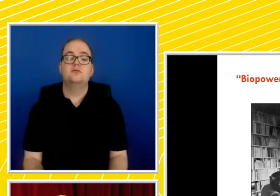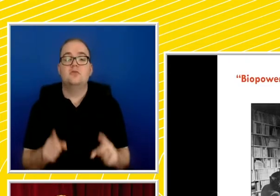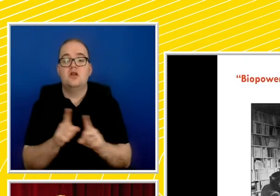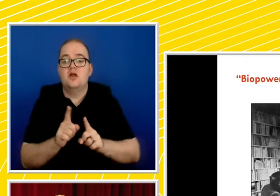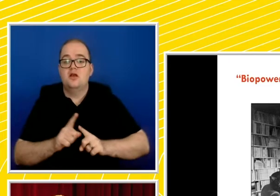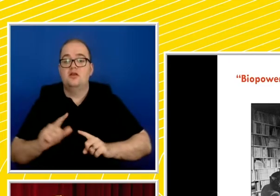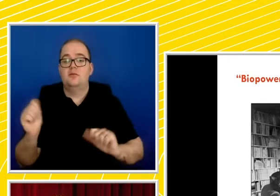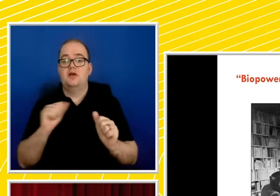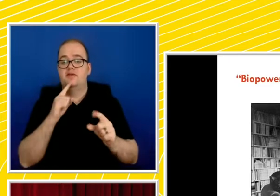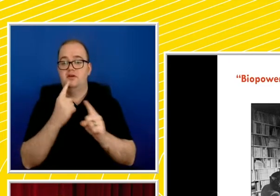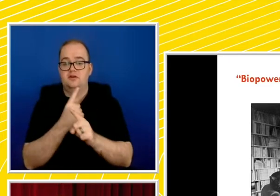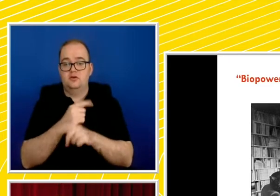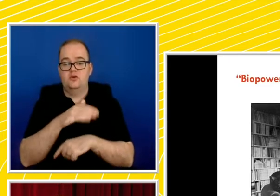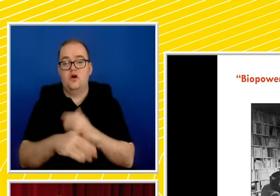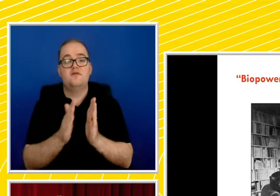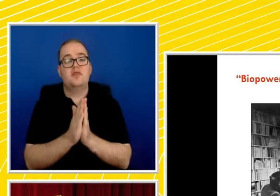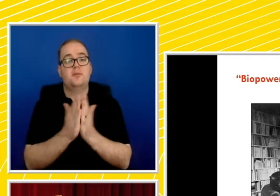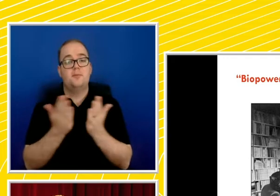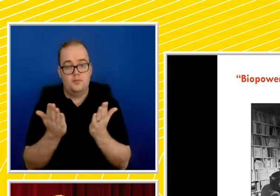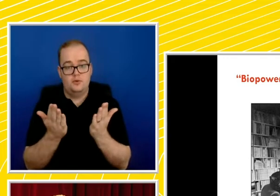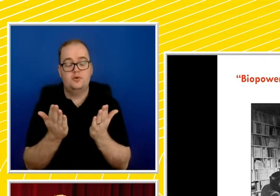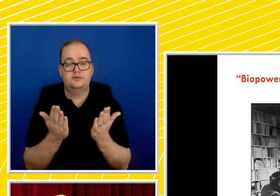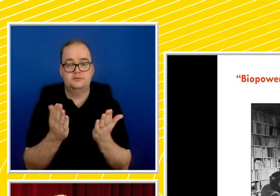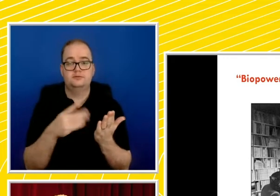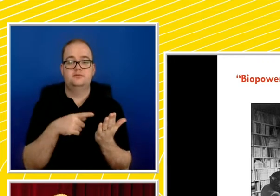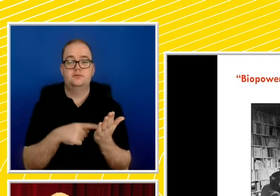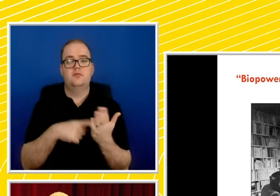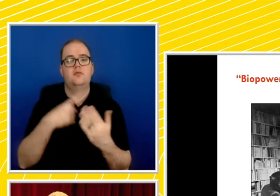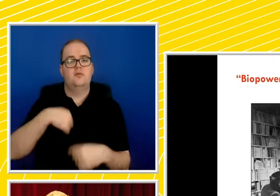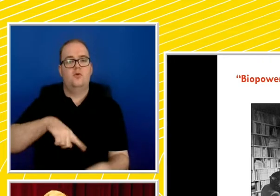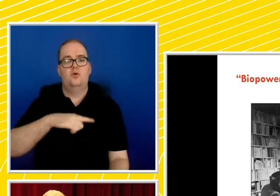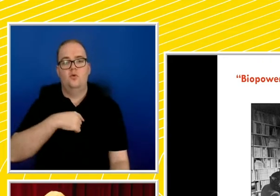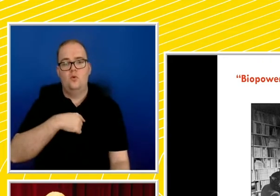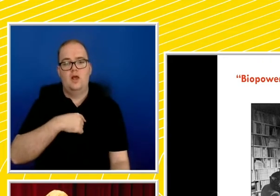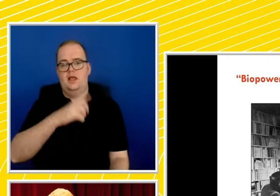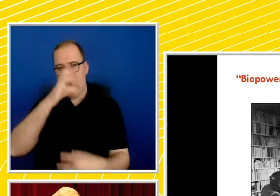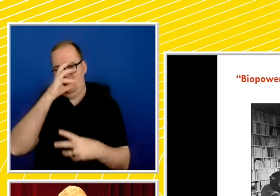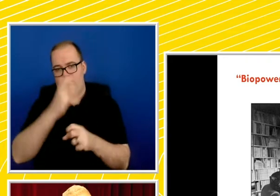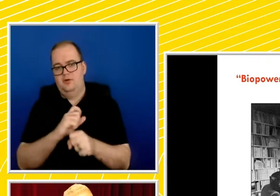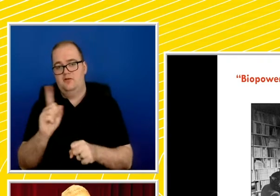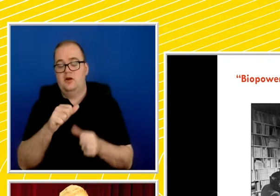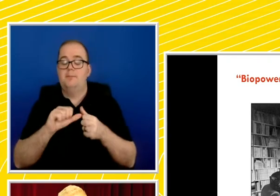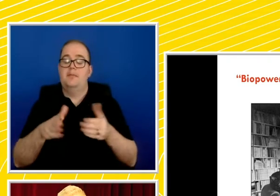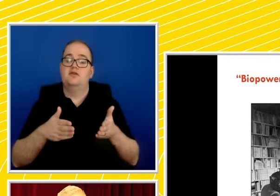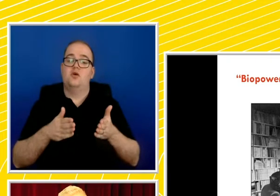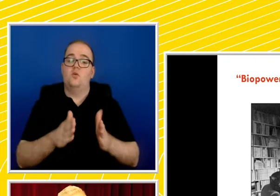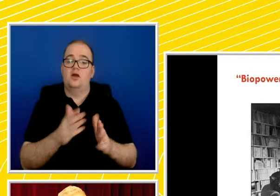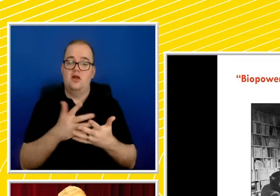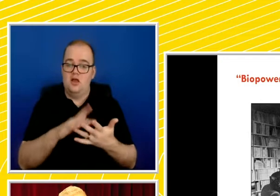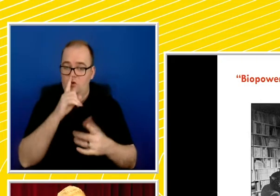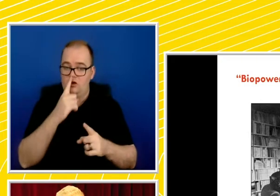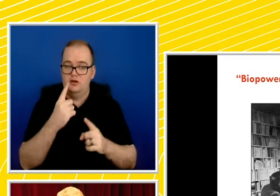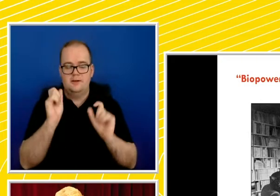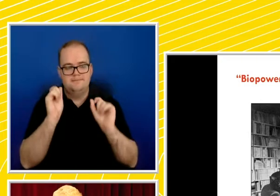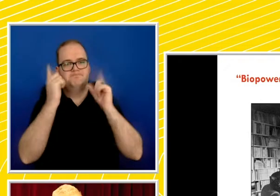Professor Leach Scully referenced, we take the position that the best way, or at least our preferred way, to approach an understanding of the